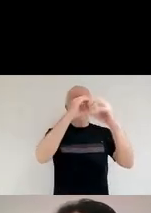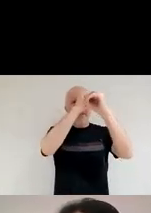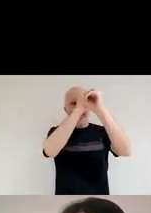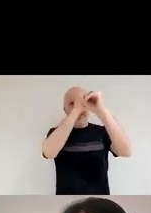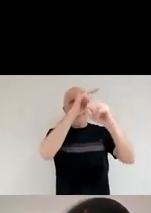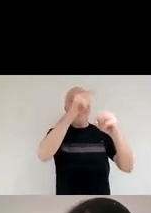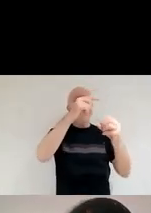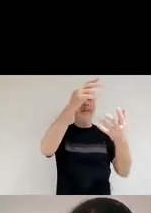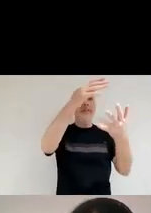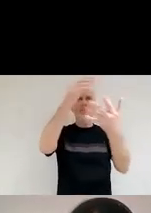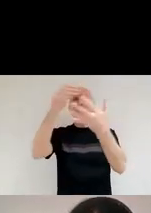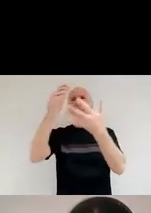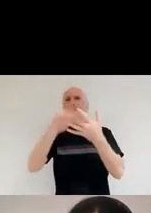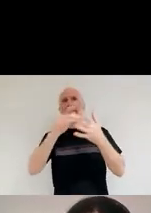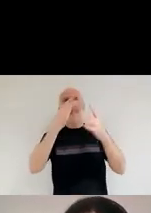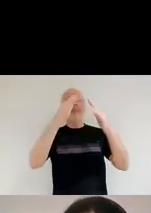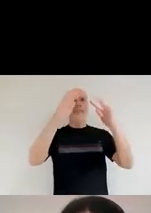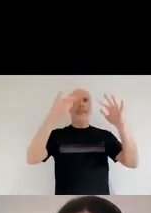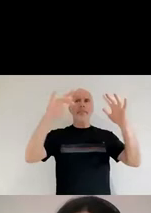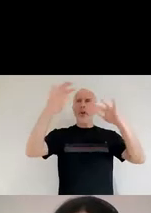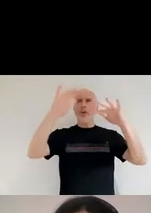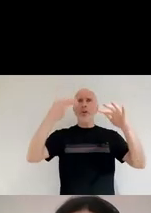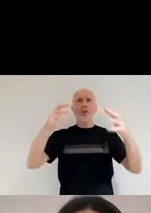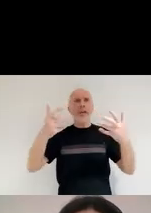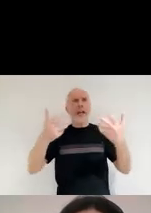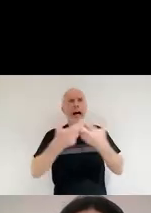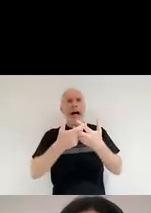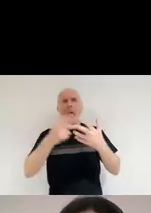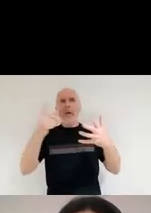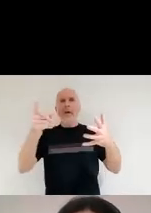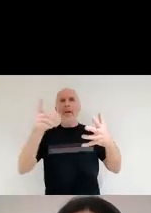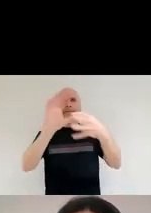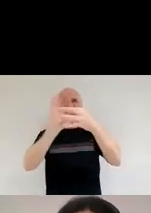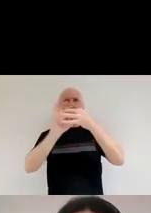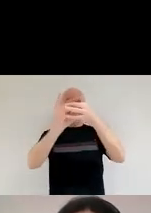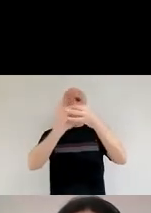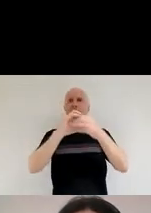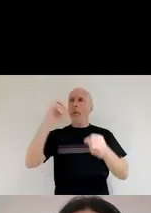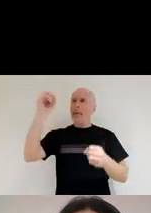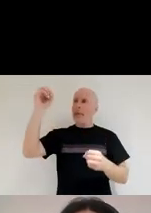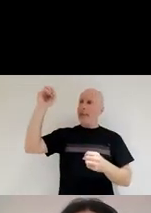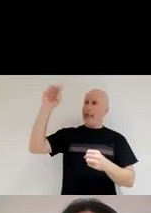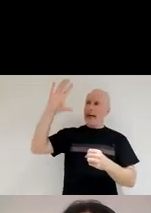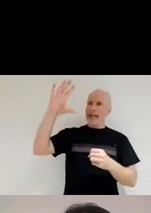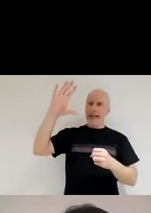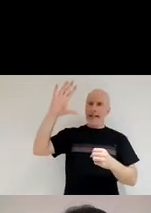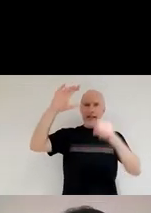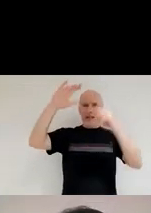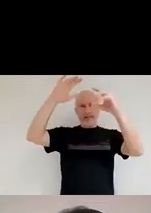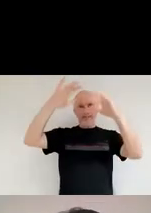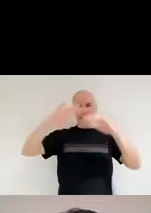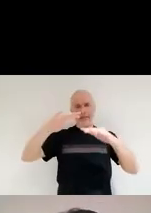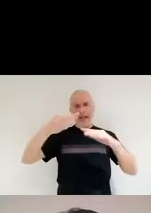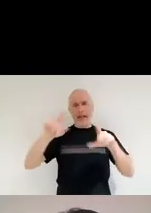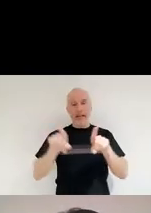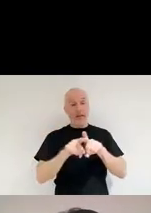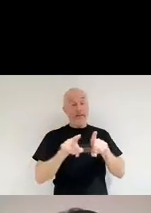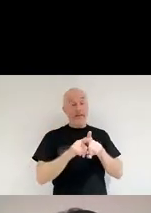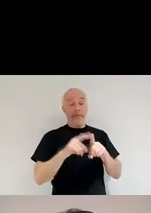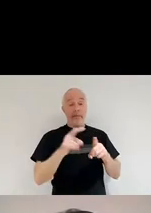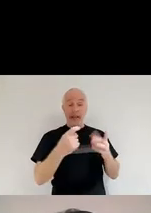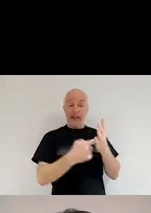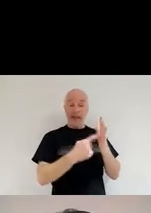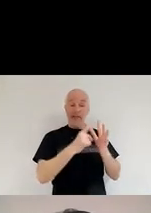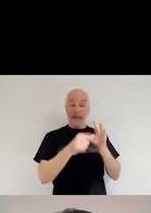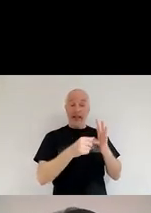with light, okay, or electromagnetic radiation. So one of the way, the way